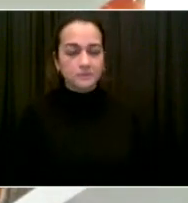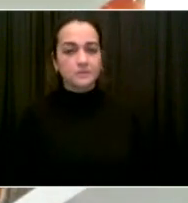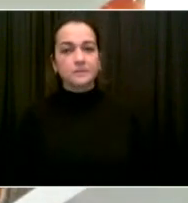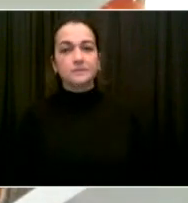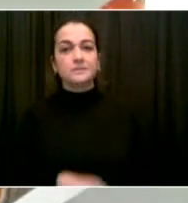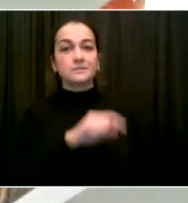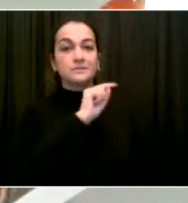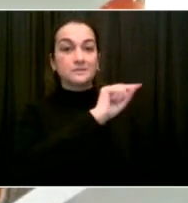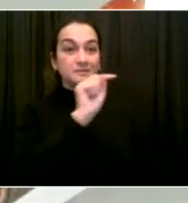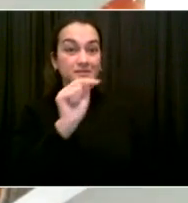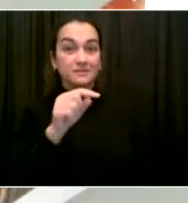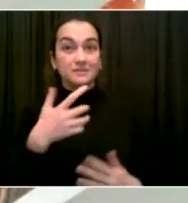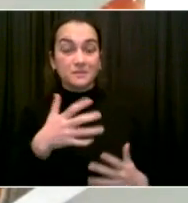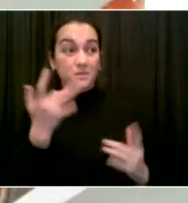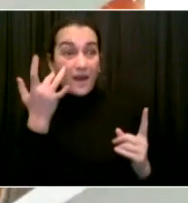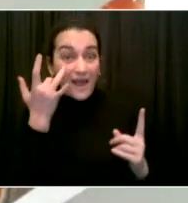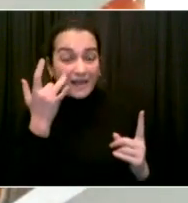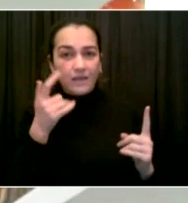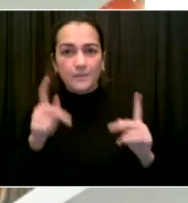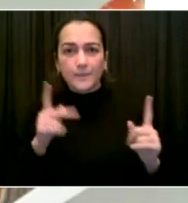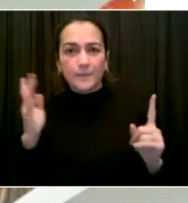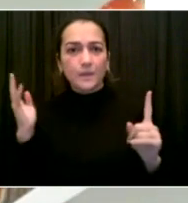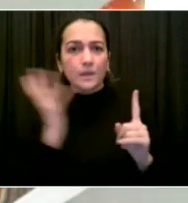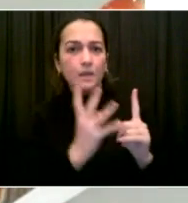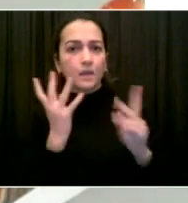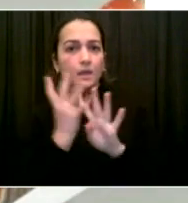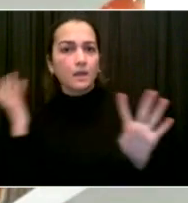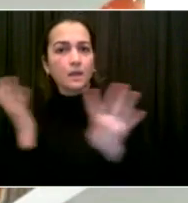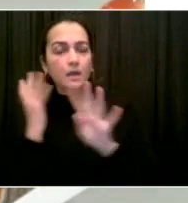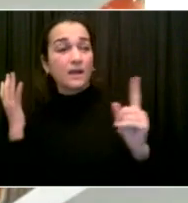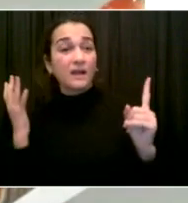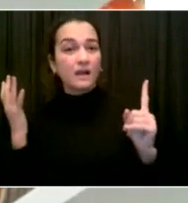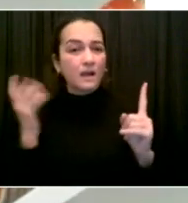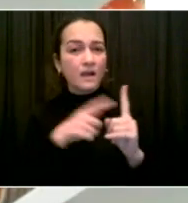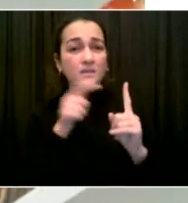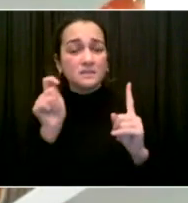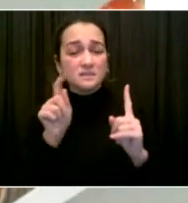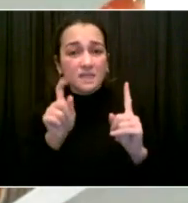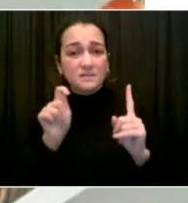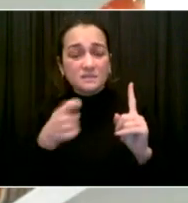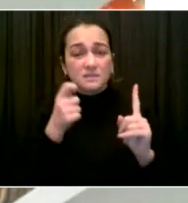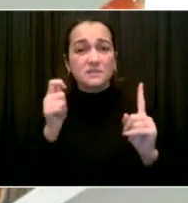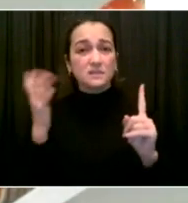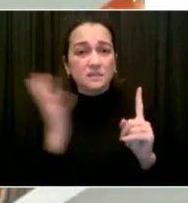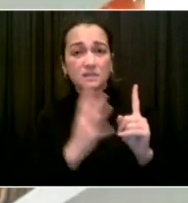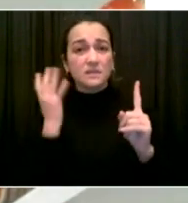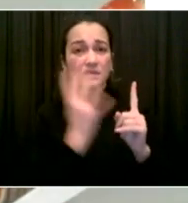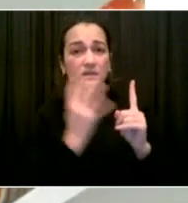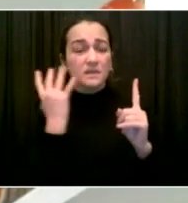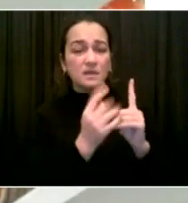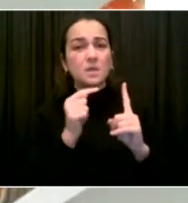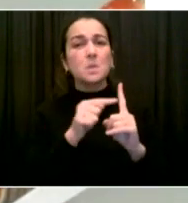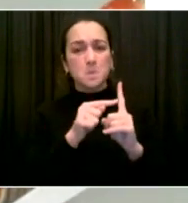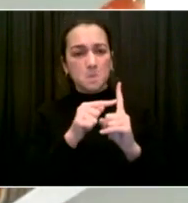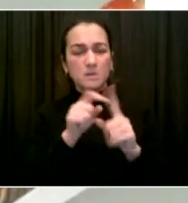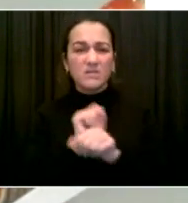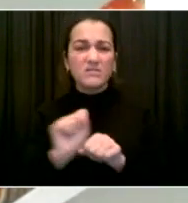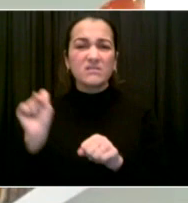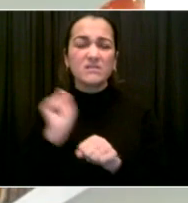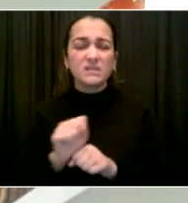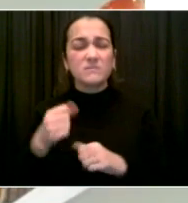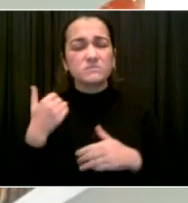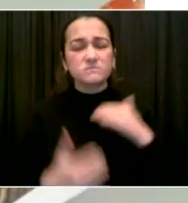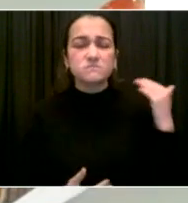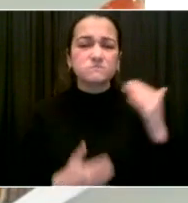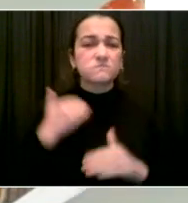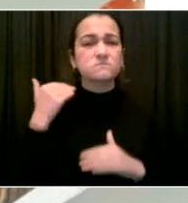tracking where the mobile units are. So we have a very good line of science knowing what's going on across our city. And now, with one of the challenges, as Dr. Katz